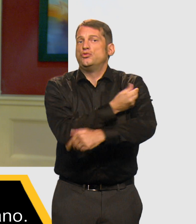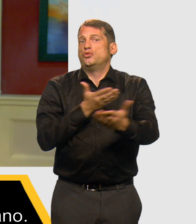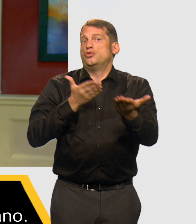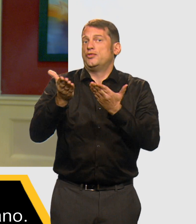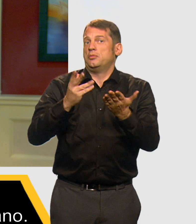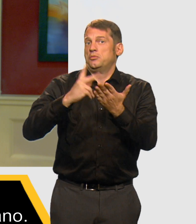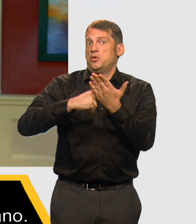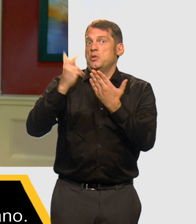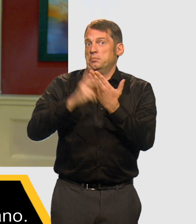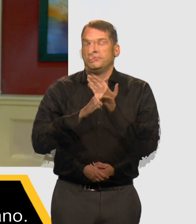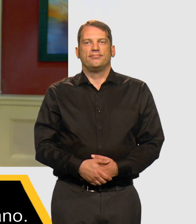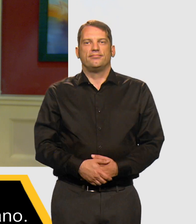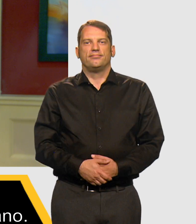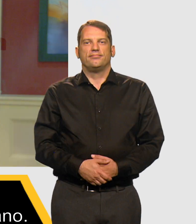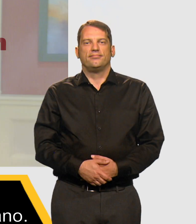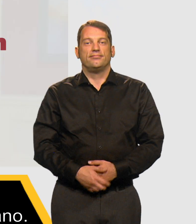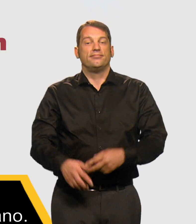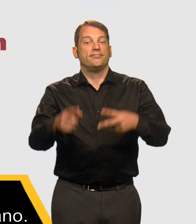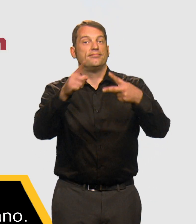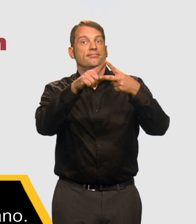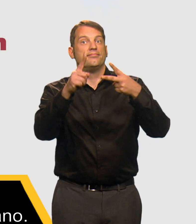syringe service program.